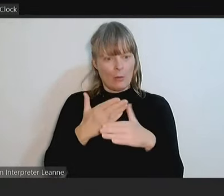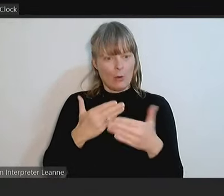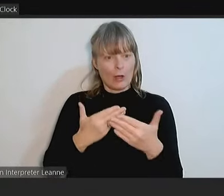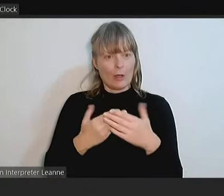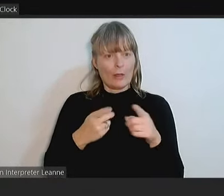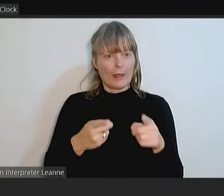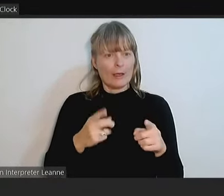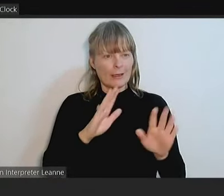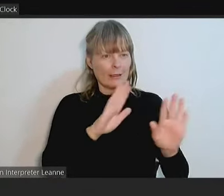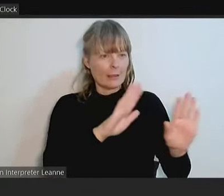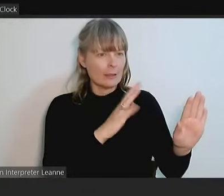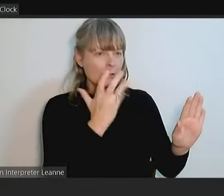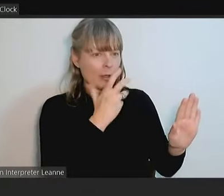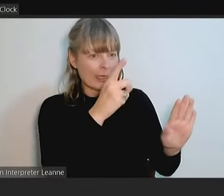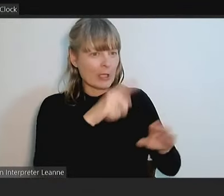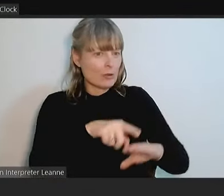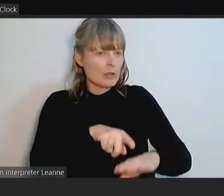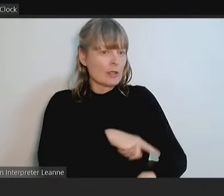Messina, can you just slow down?